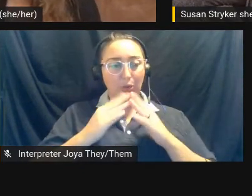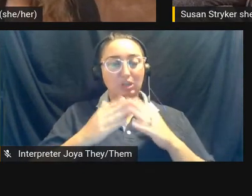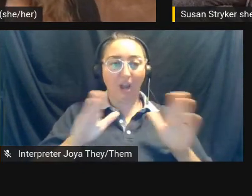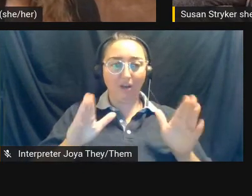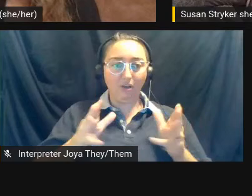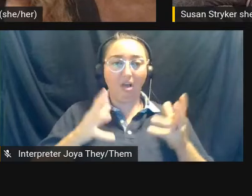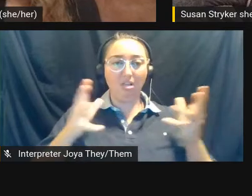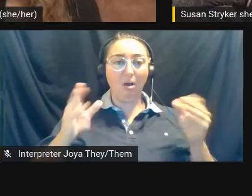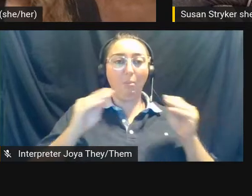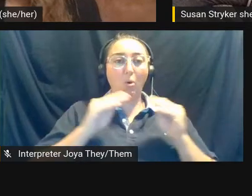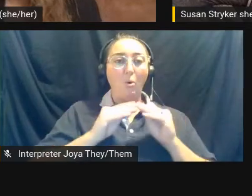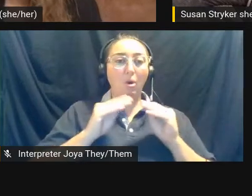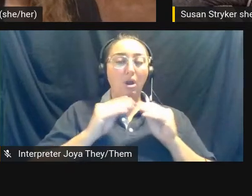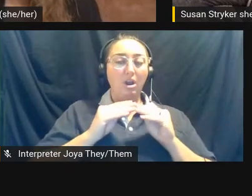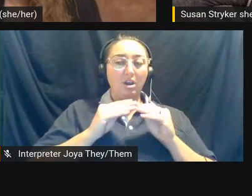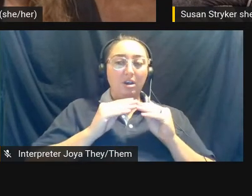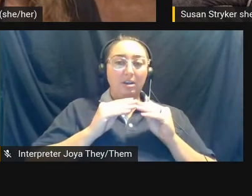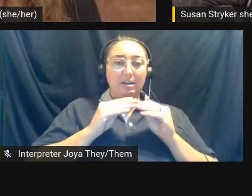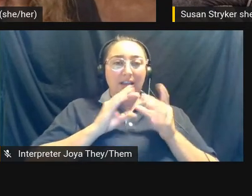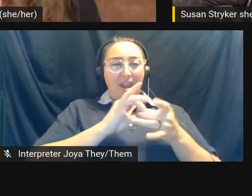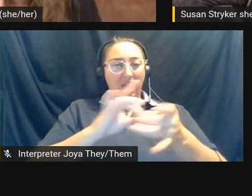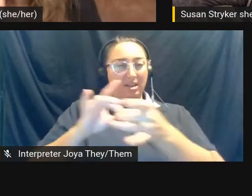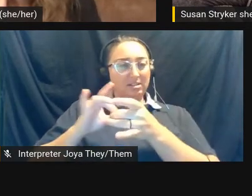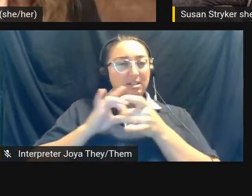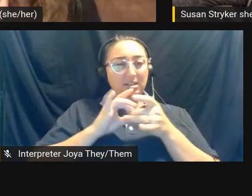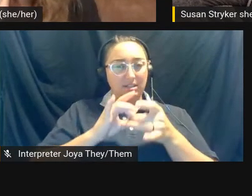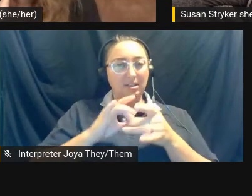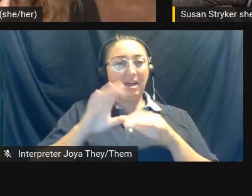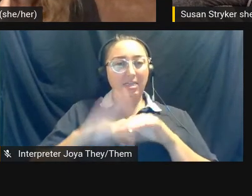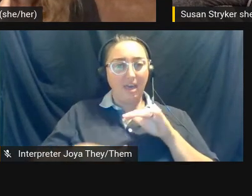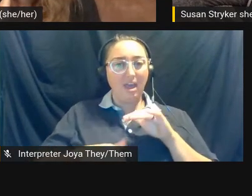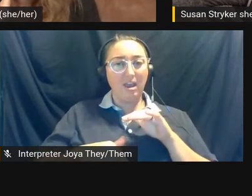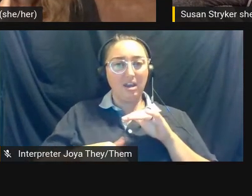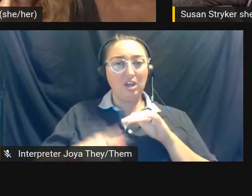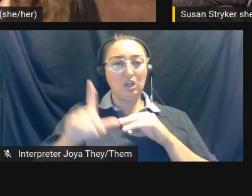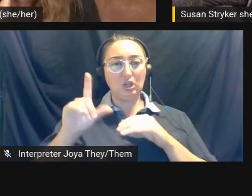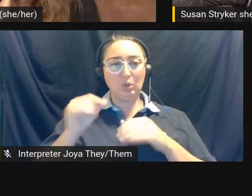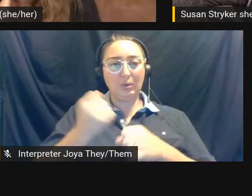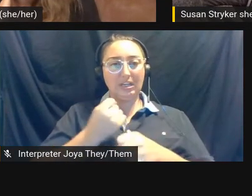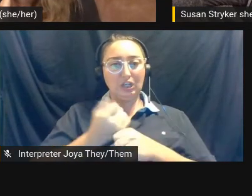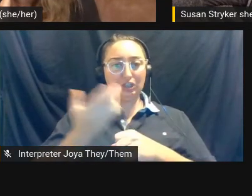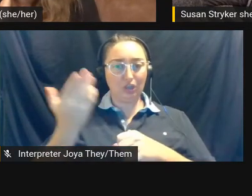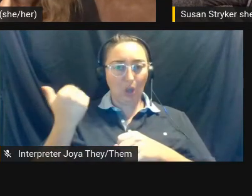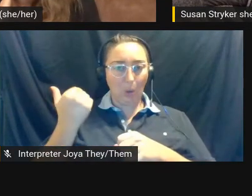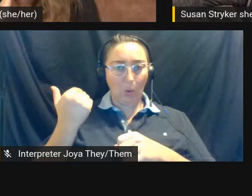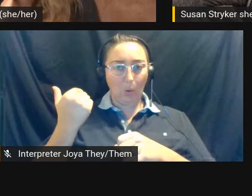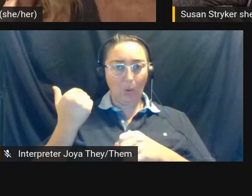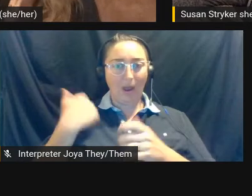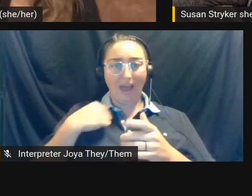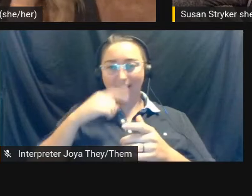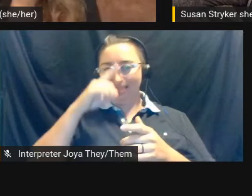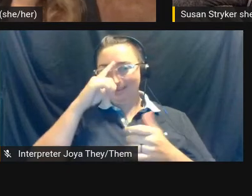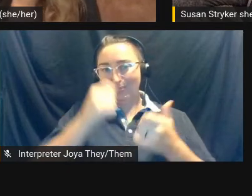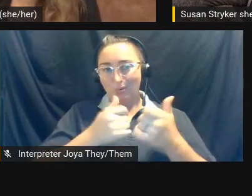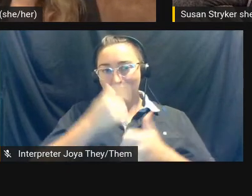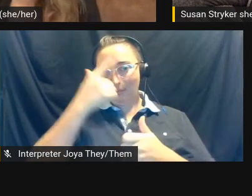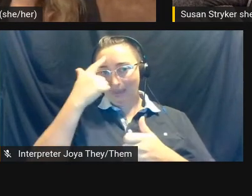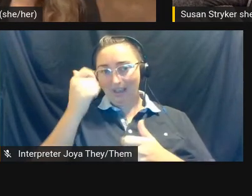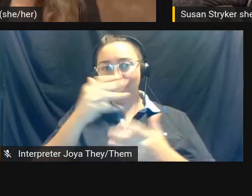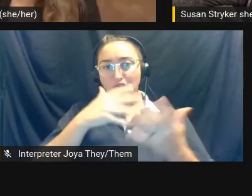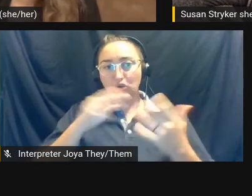lot more connected than they were 20 years ago. And I think that's mostly because of social media.